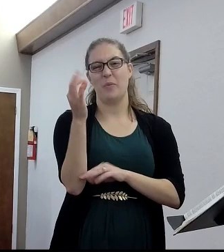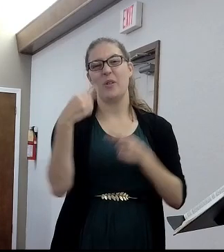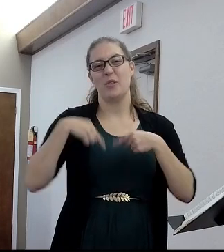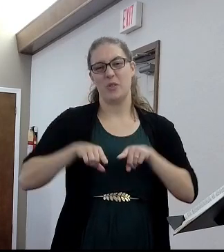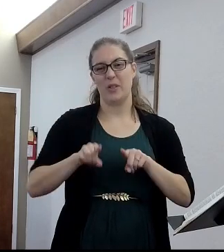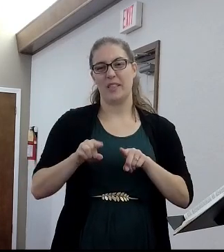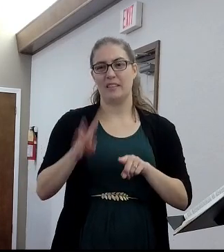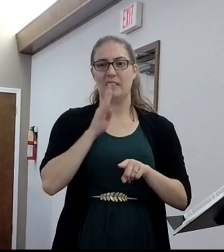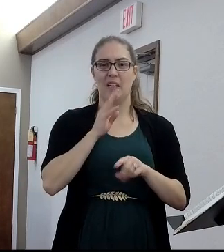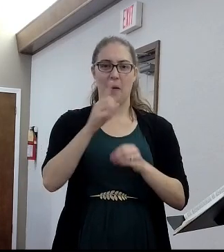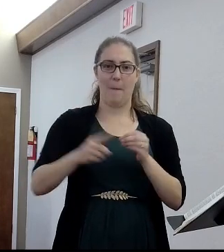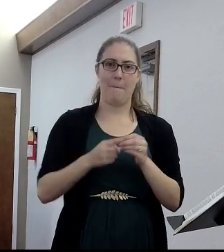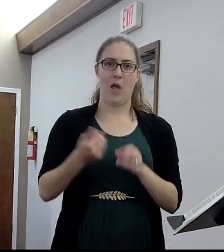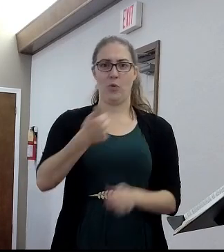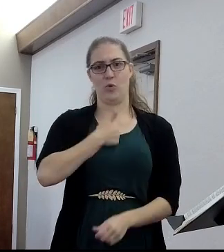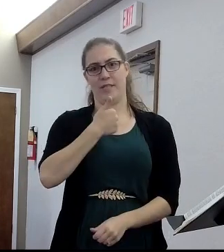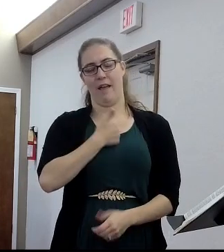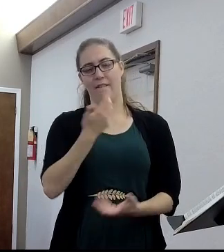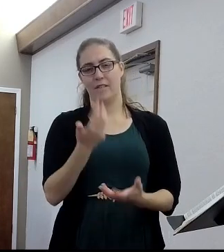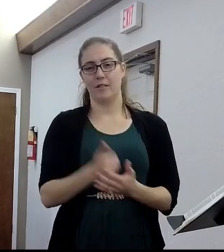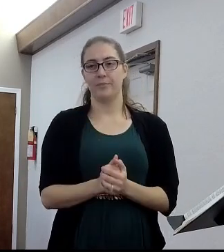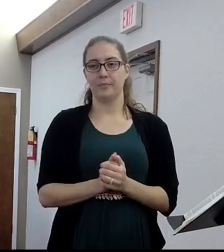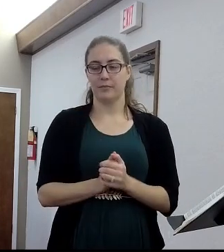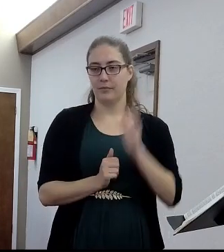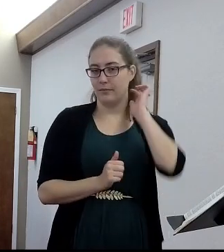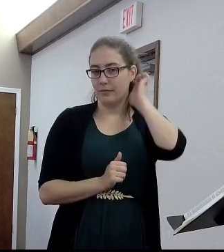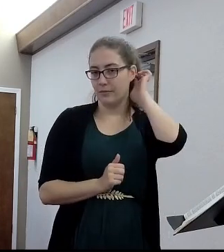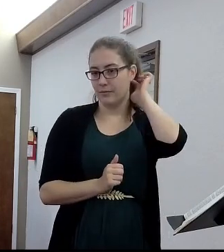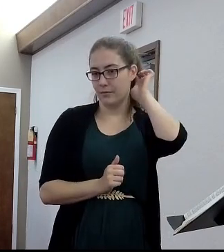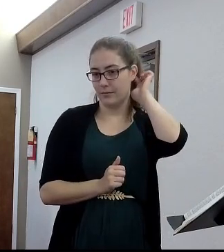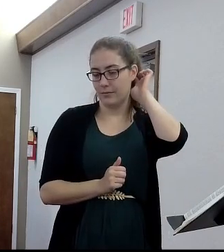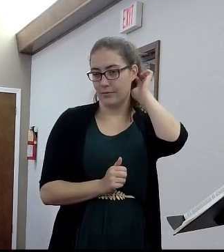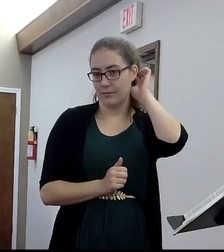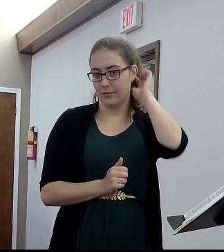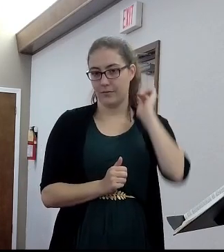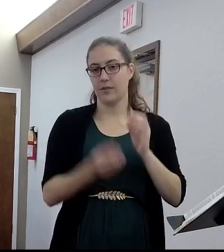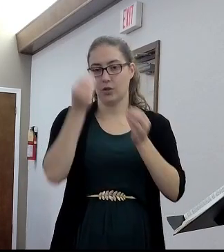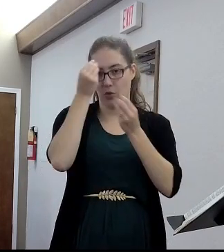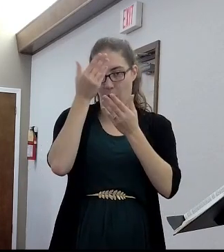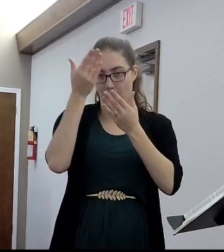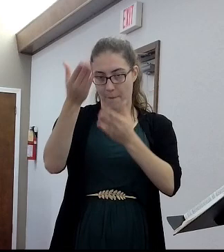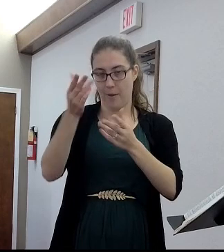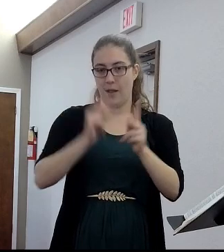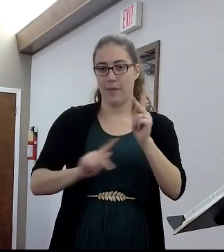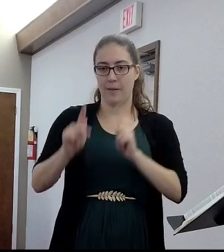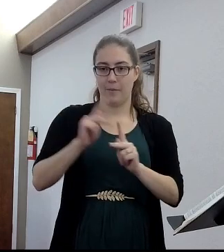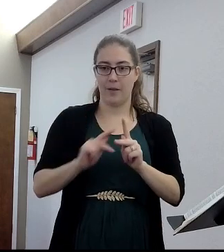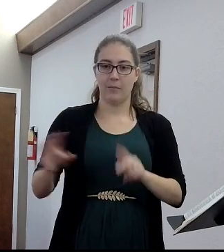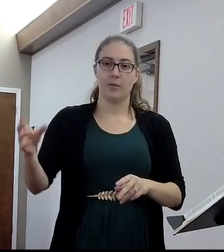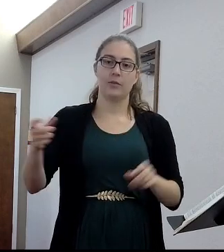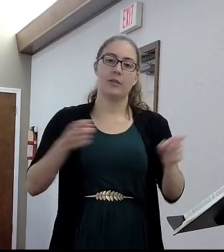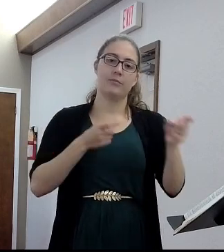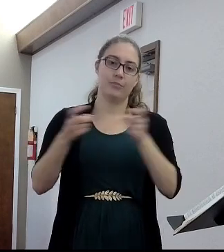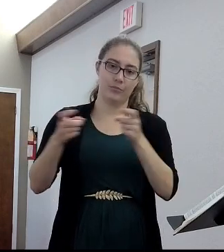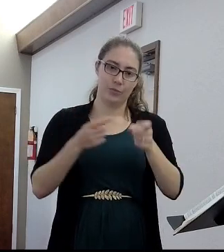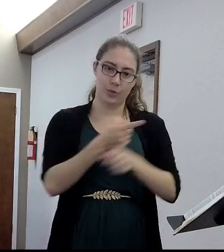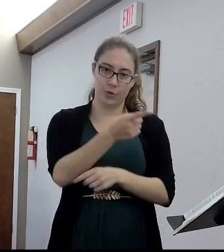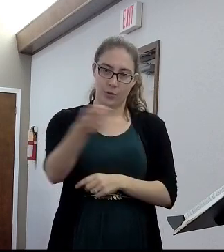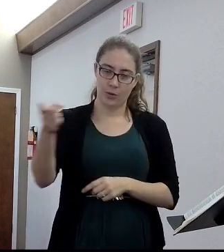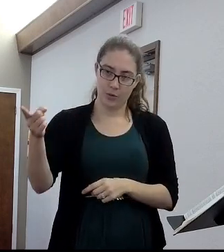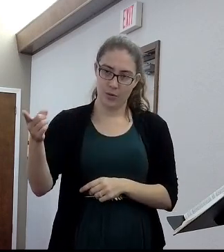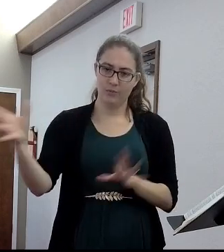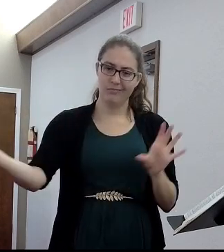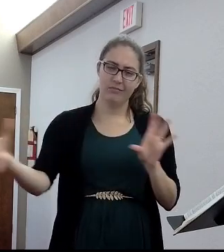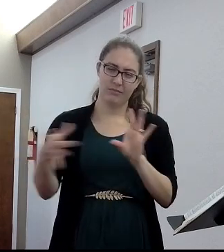doctrines and moving away from doctrines. And then it talks about obey them and have rule over you again in verse number 17. And these things are kind of